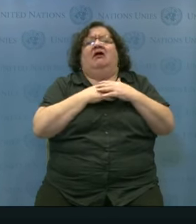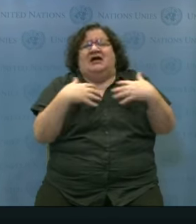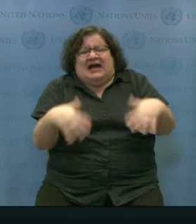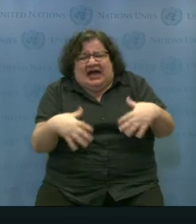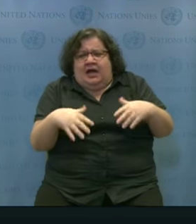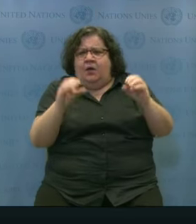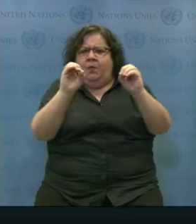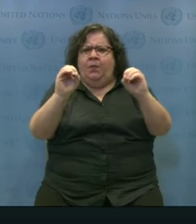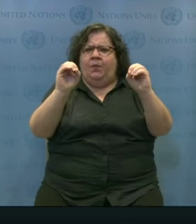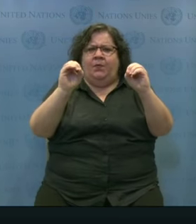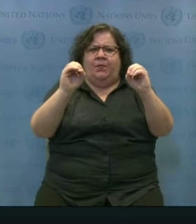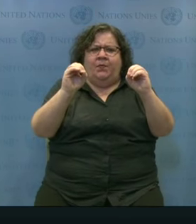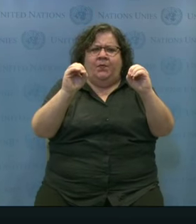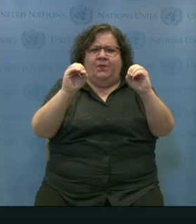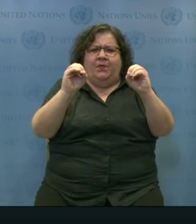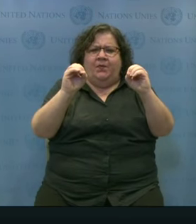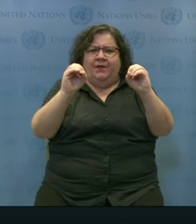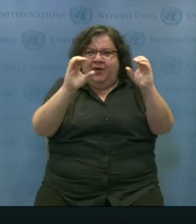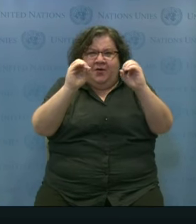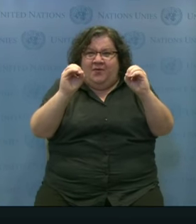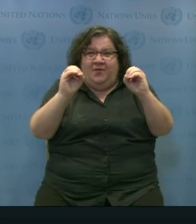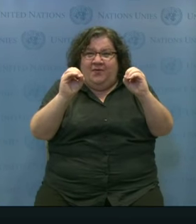Second point is on data.